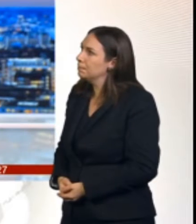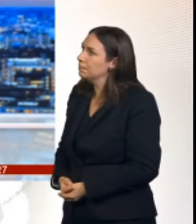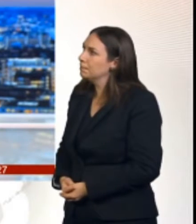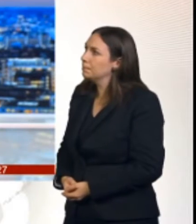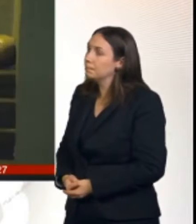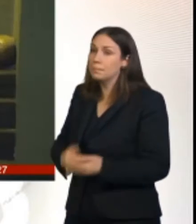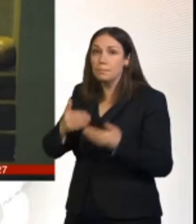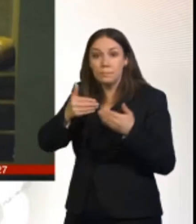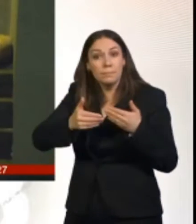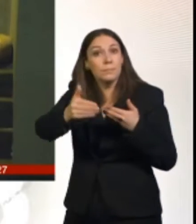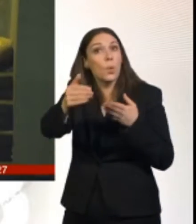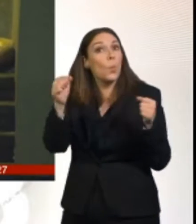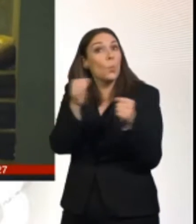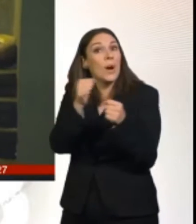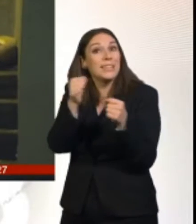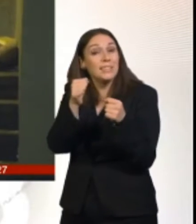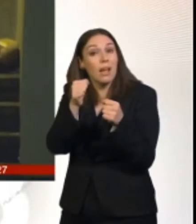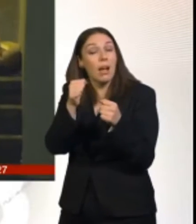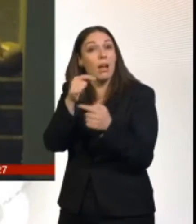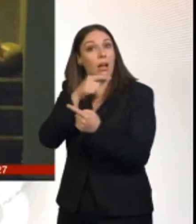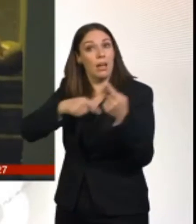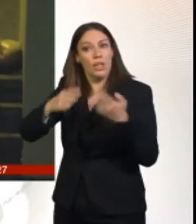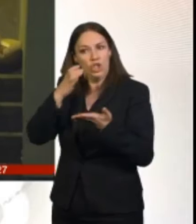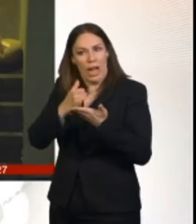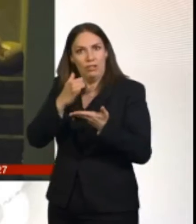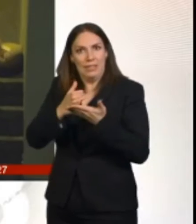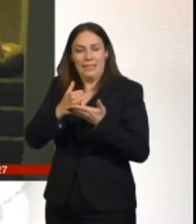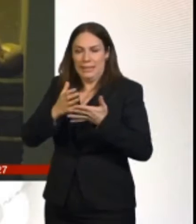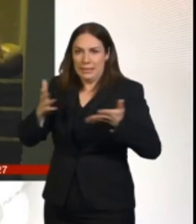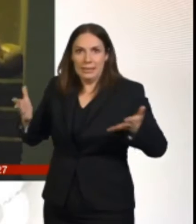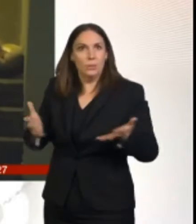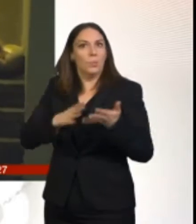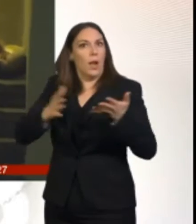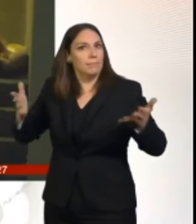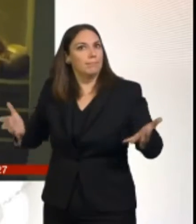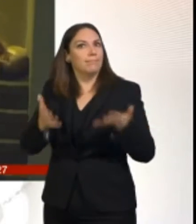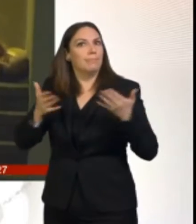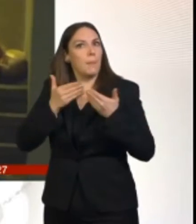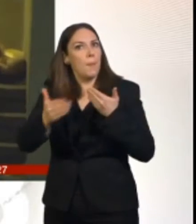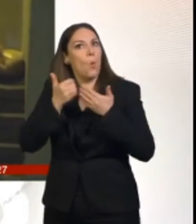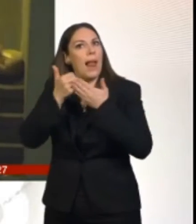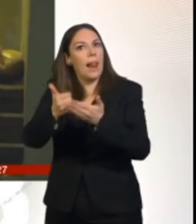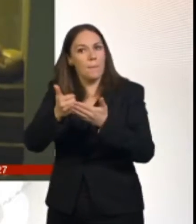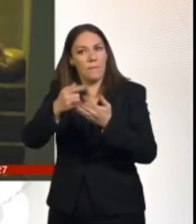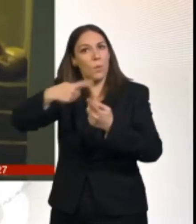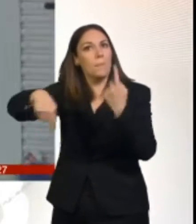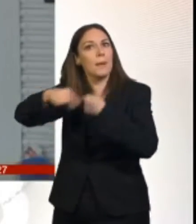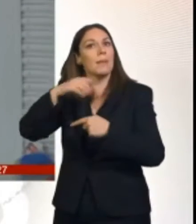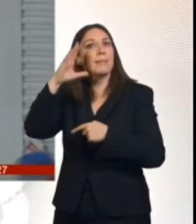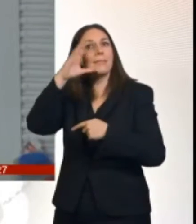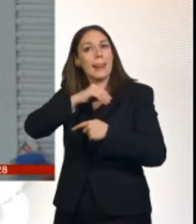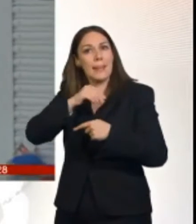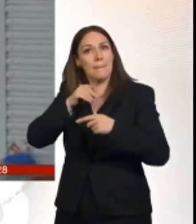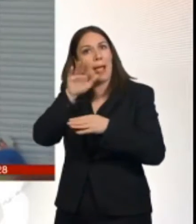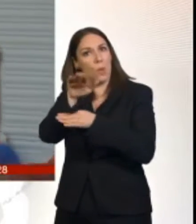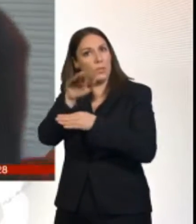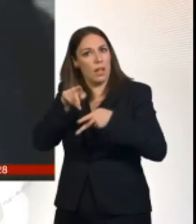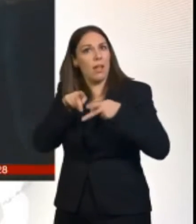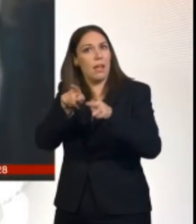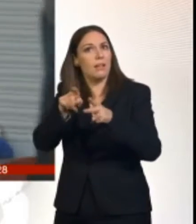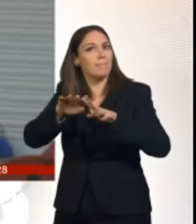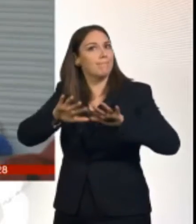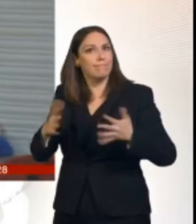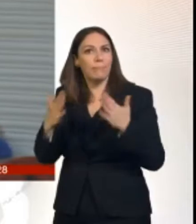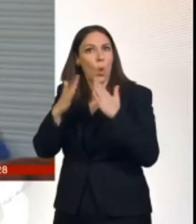this winter. This year City Hall will coordinate emergency shelters when temperatures drop below zero across all London